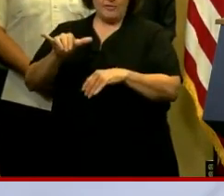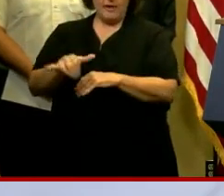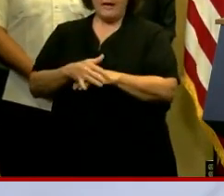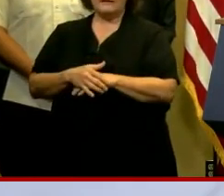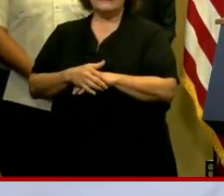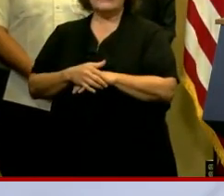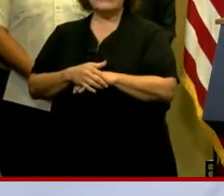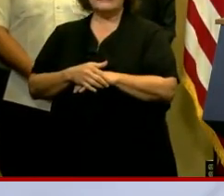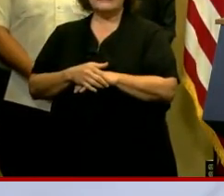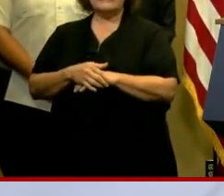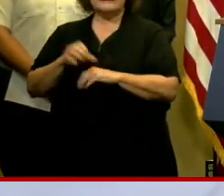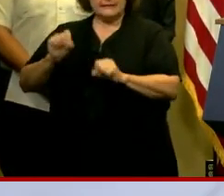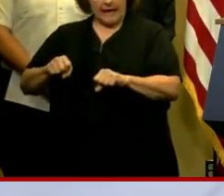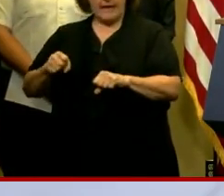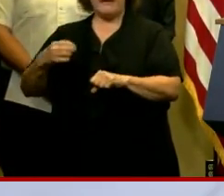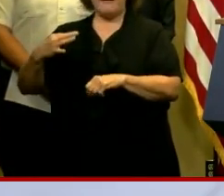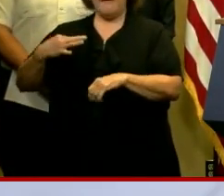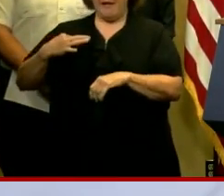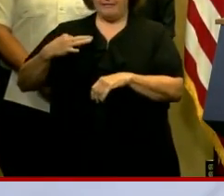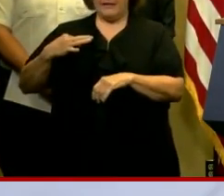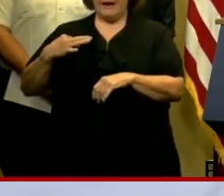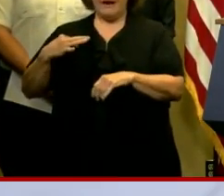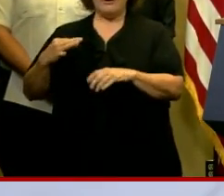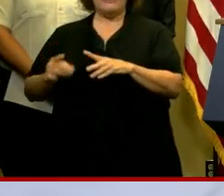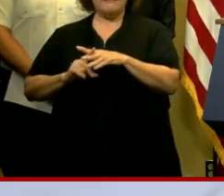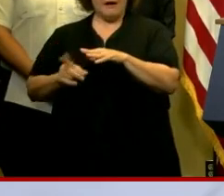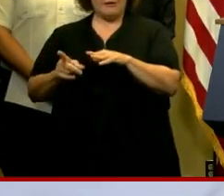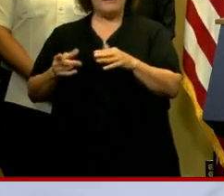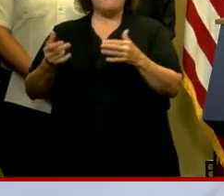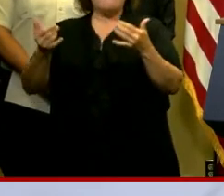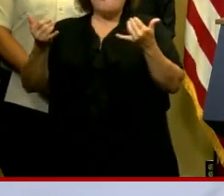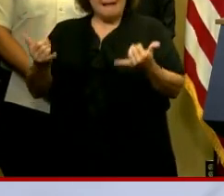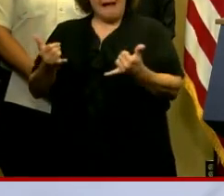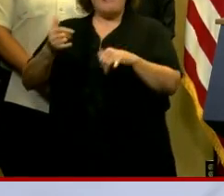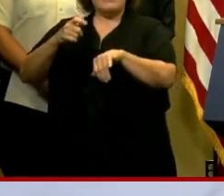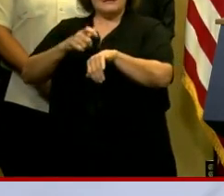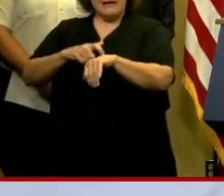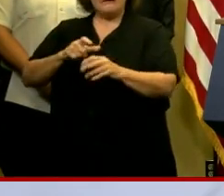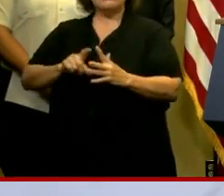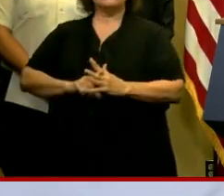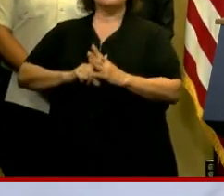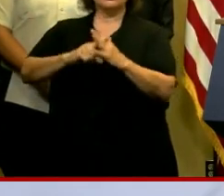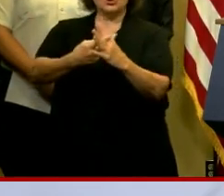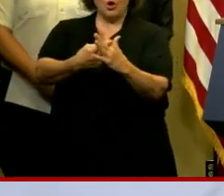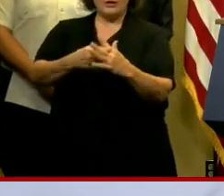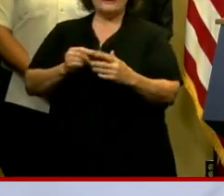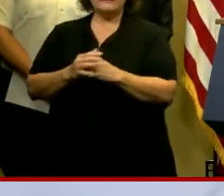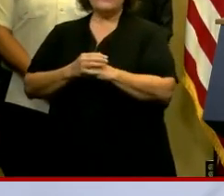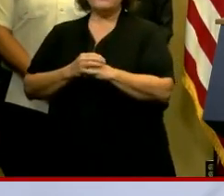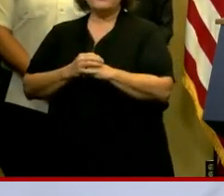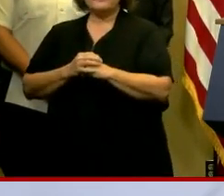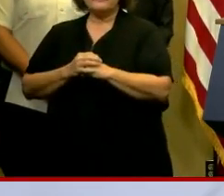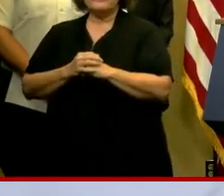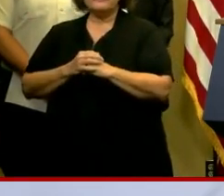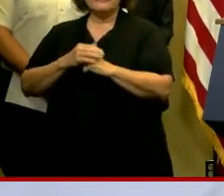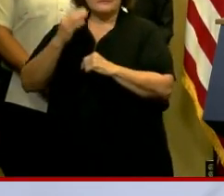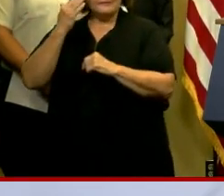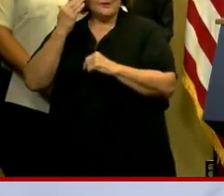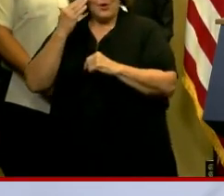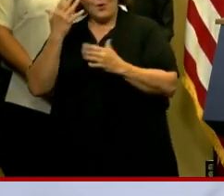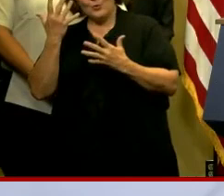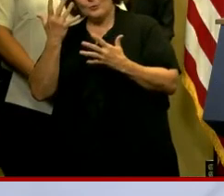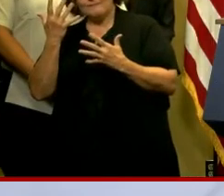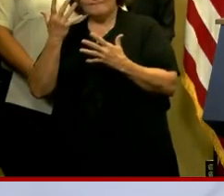Voluntary evacuation. Now is the time to start. We know that threat levels